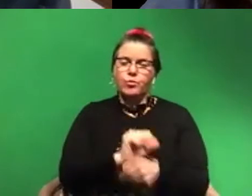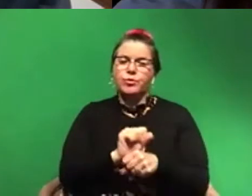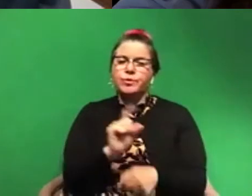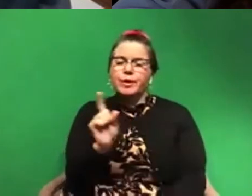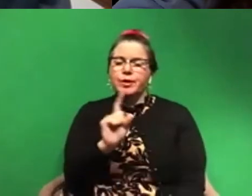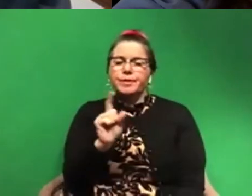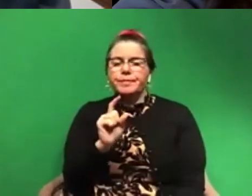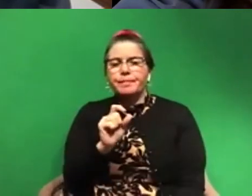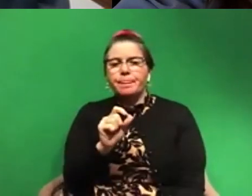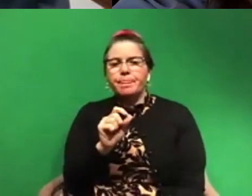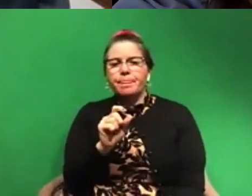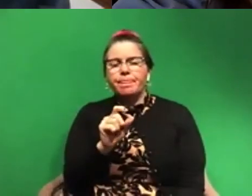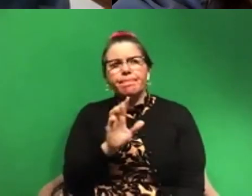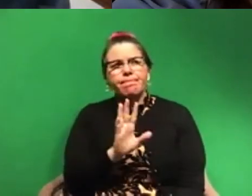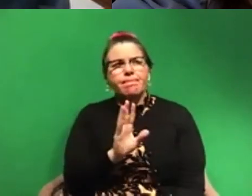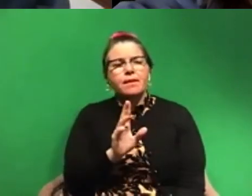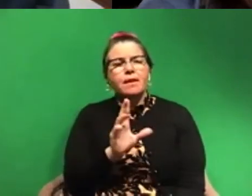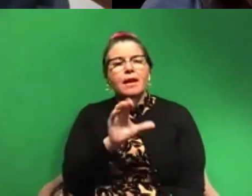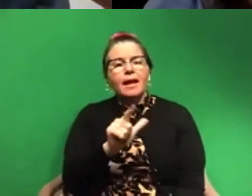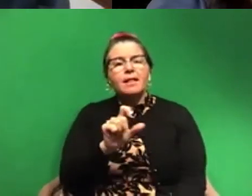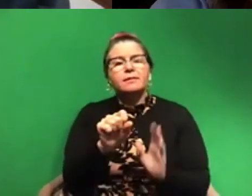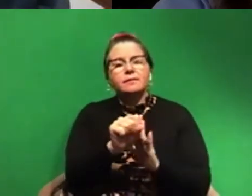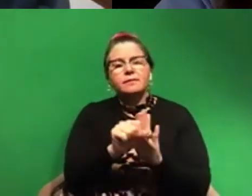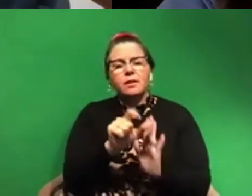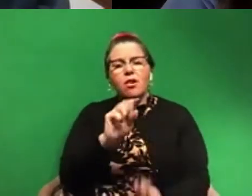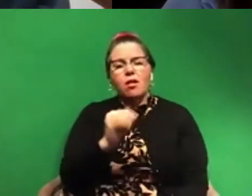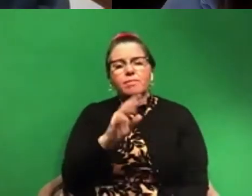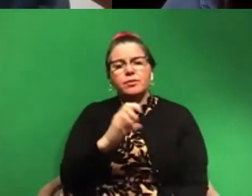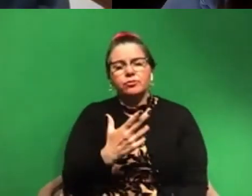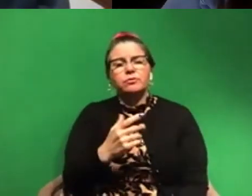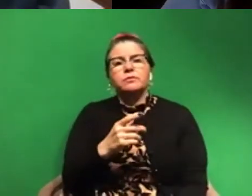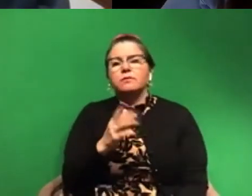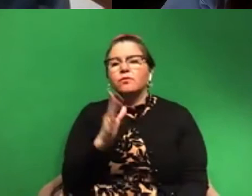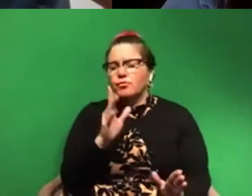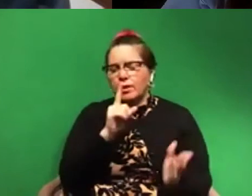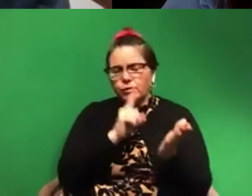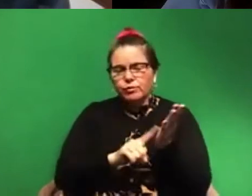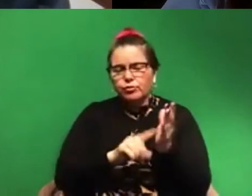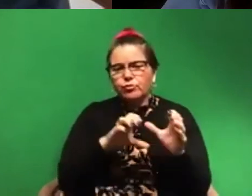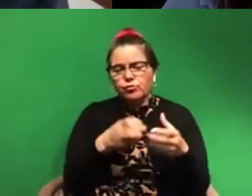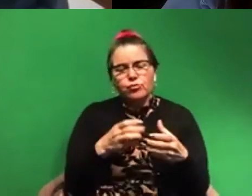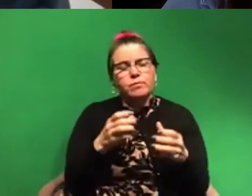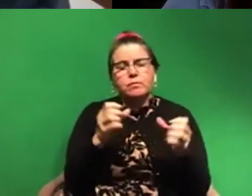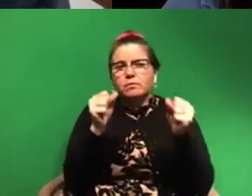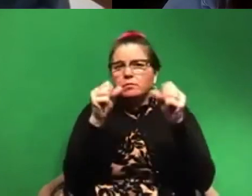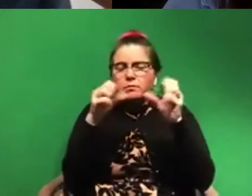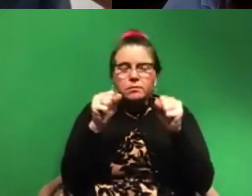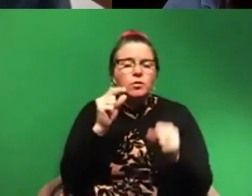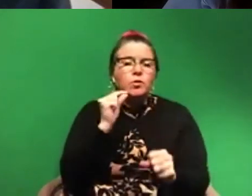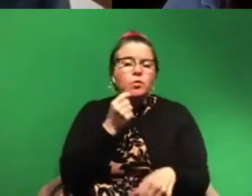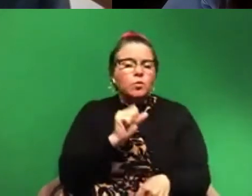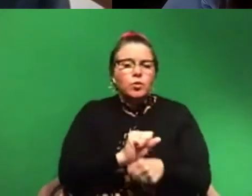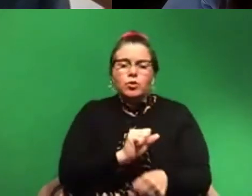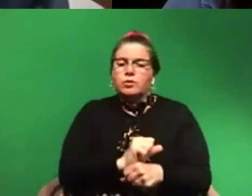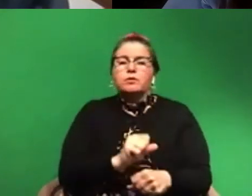you know, at, uh, Cal State Long Beach, and has a great research group that does incredibly cool work on sharks in this area and around the